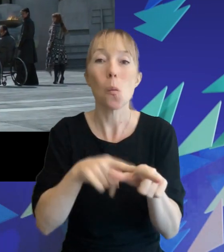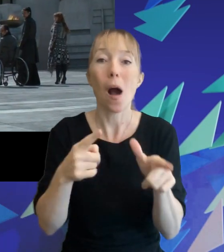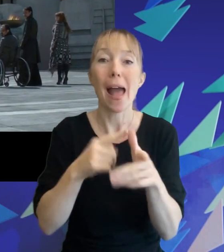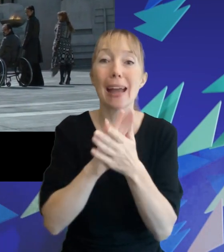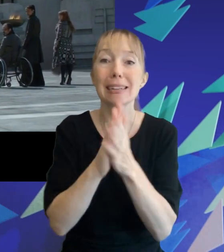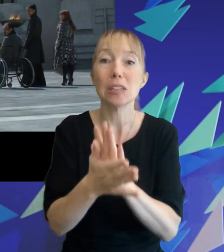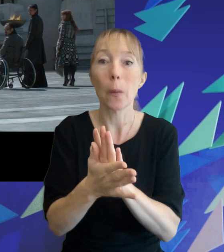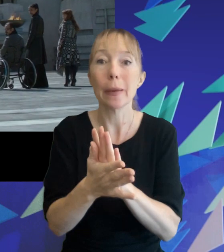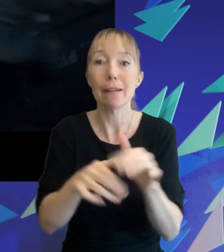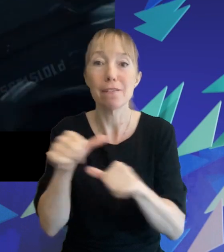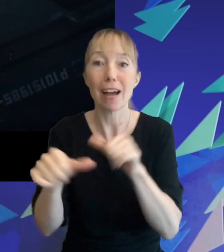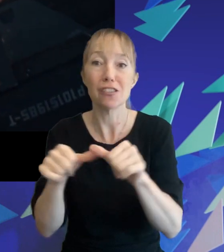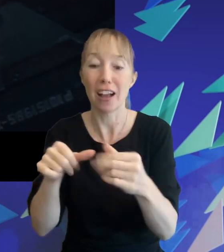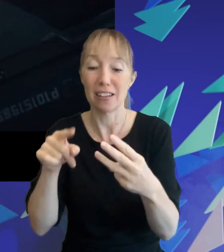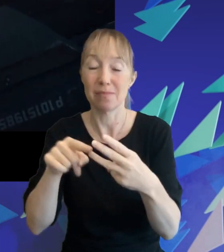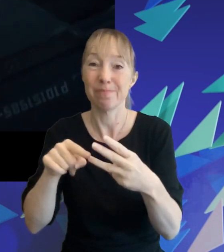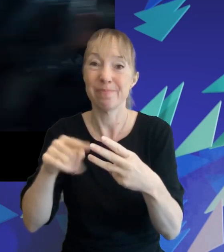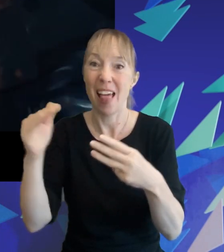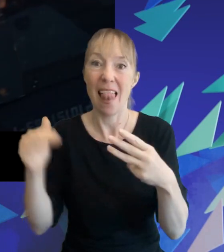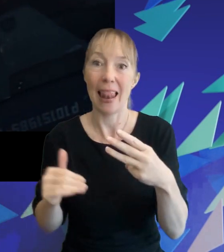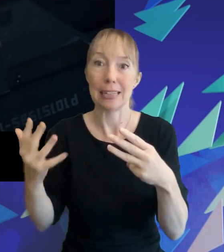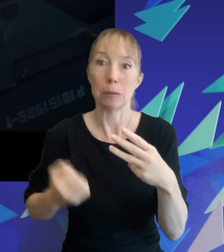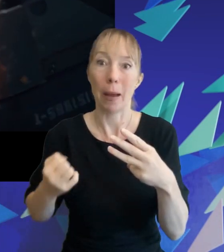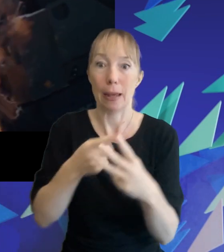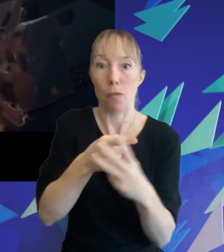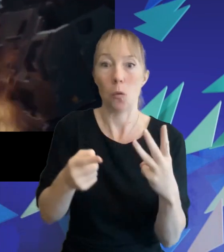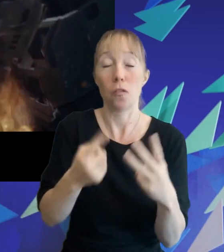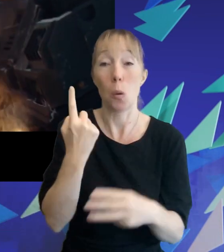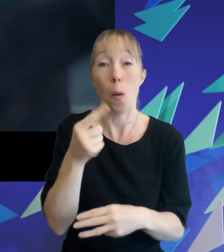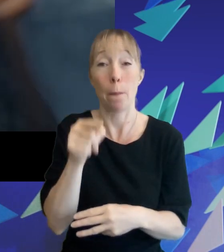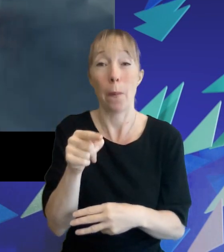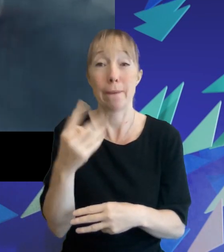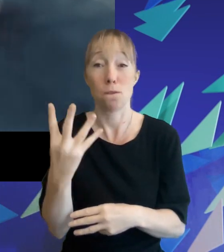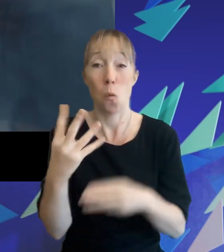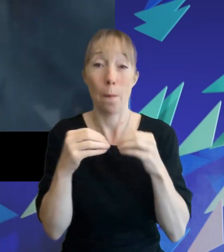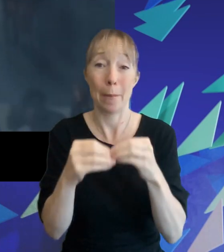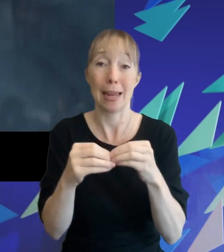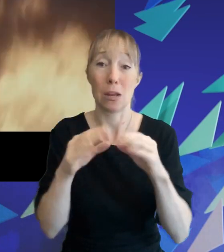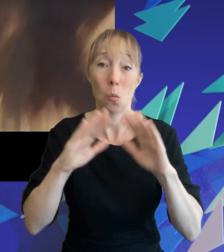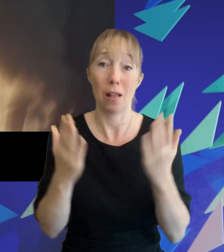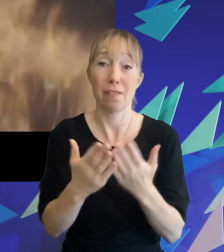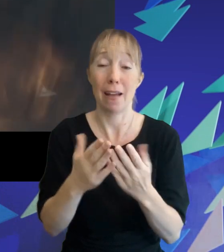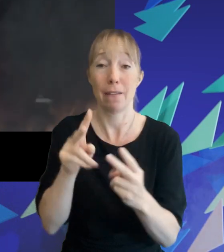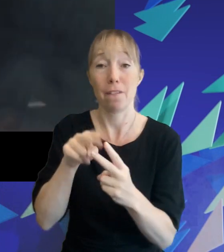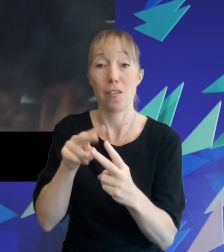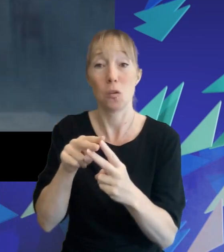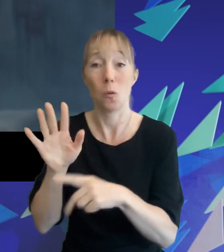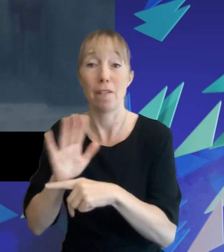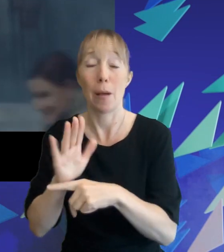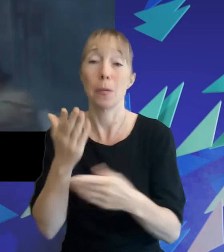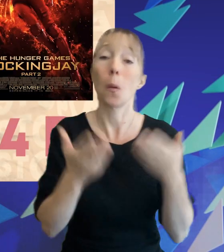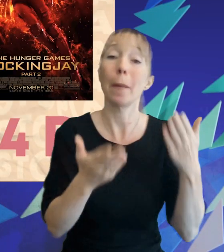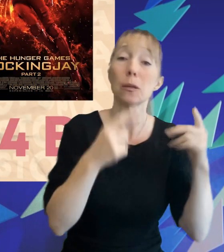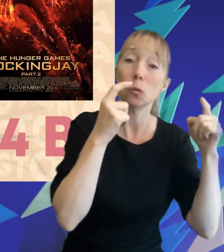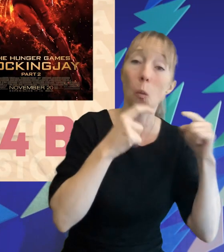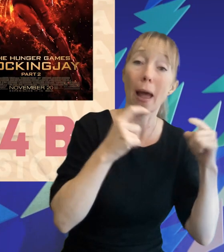the least amount of money of the three grossing over 1.4 billion worldwide for the final two installments compared to the other